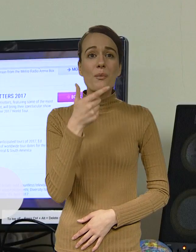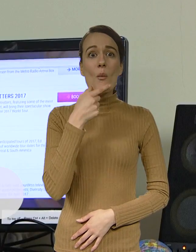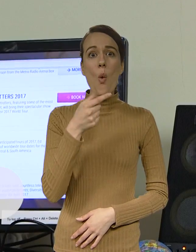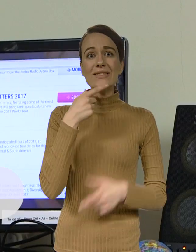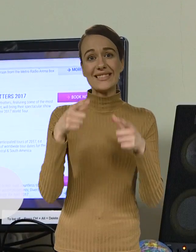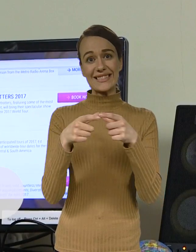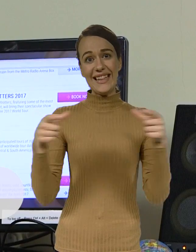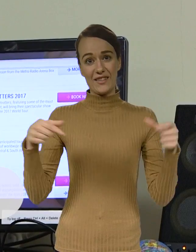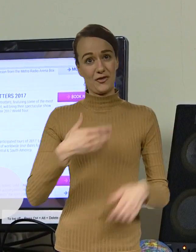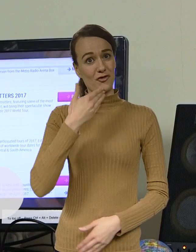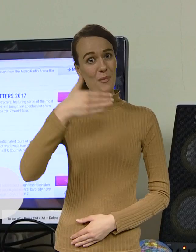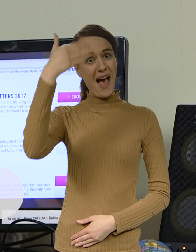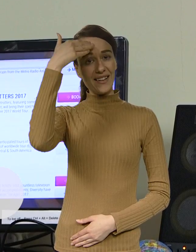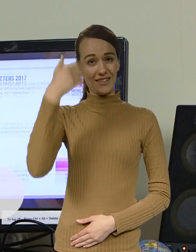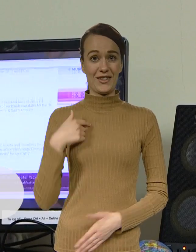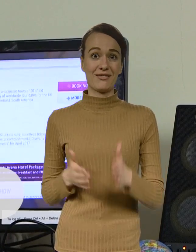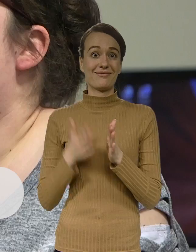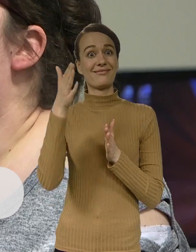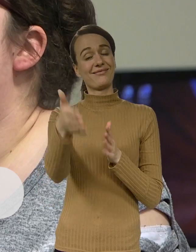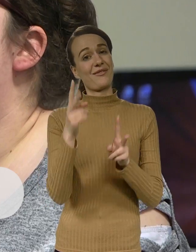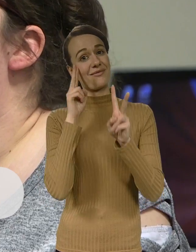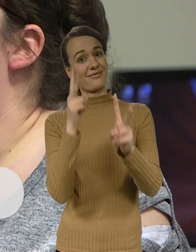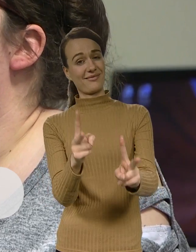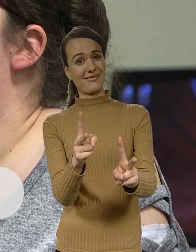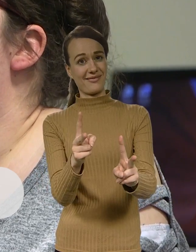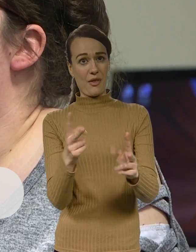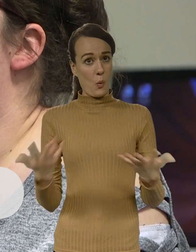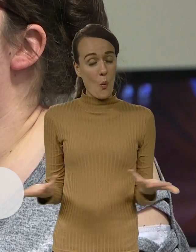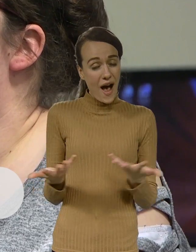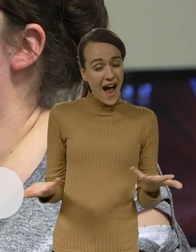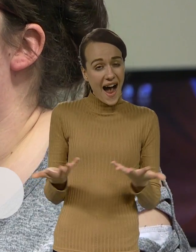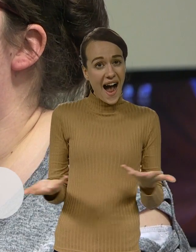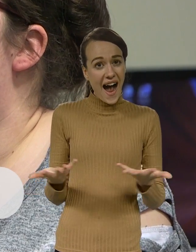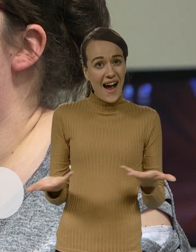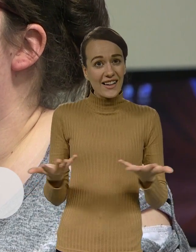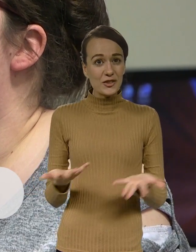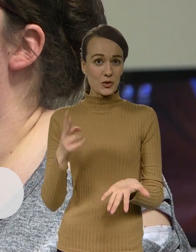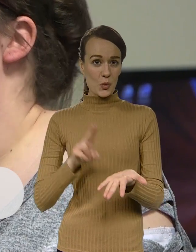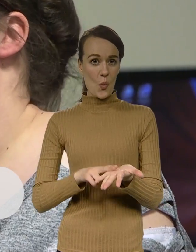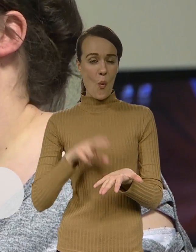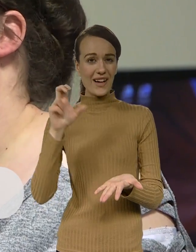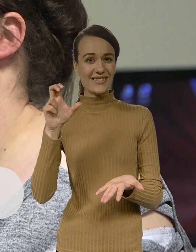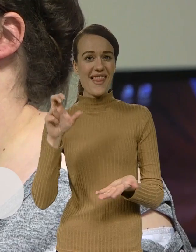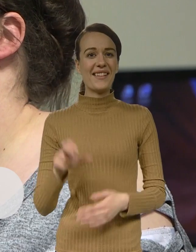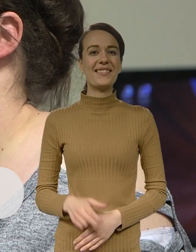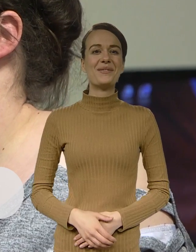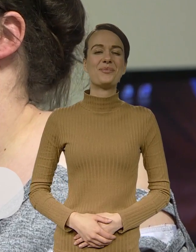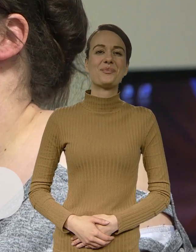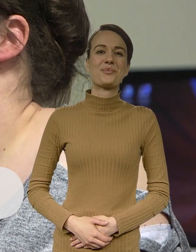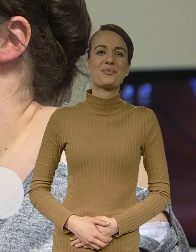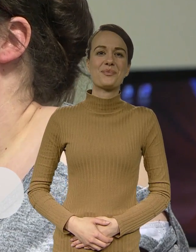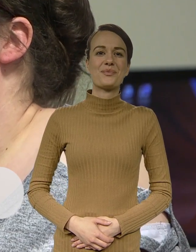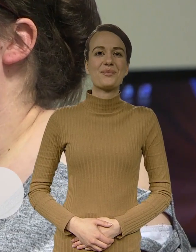internet. I love AB. I just bought Mr Brown bought a ticket for the